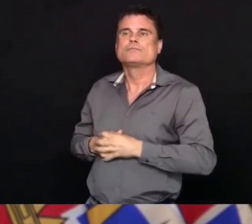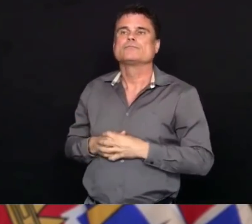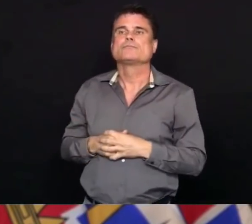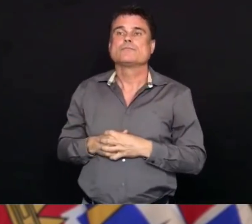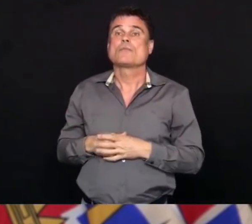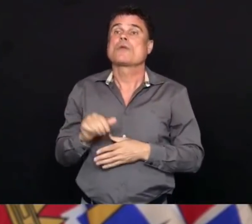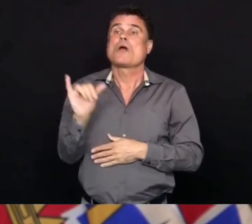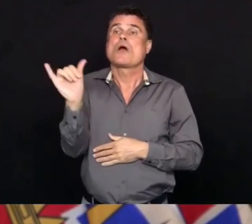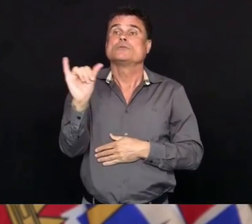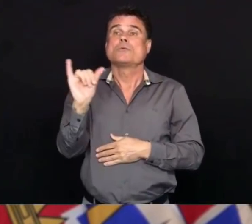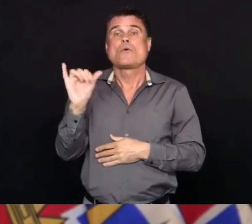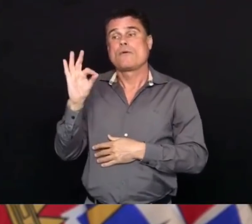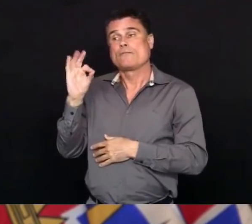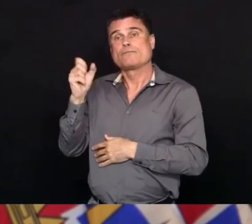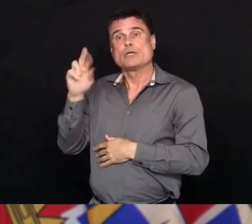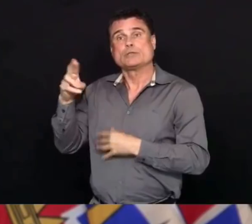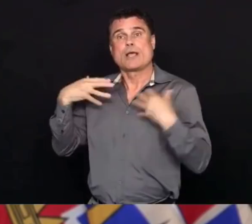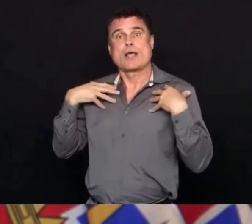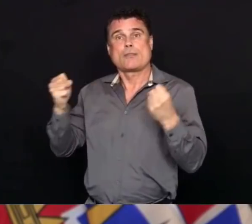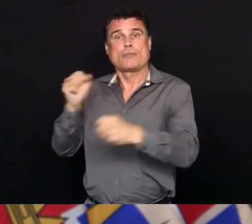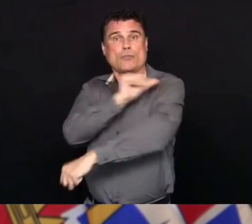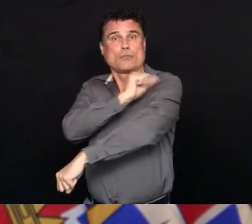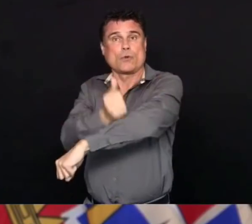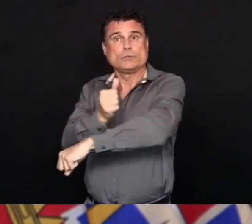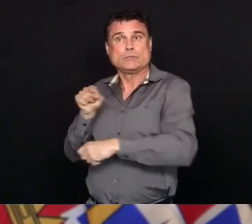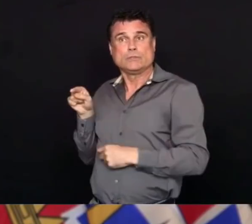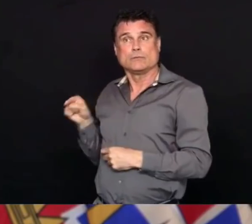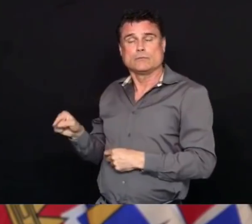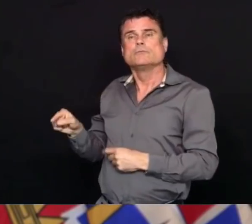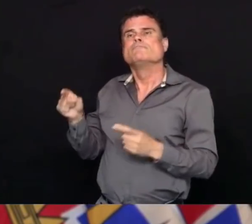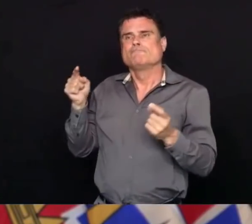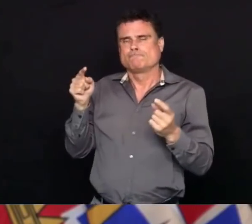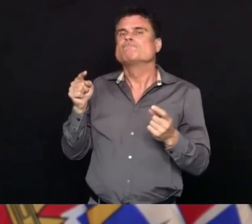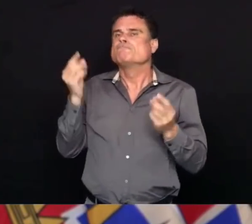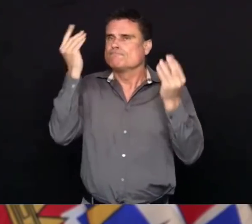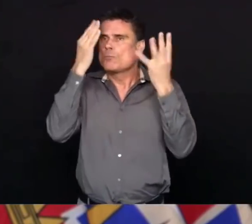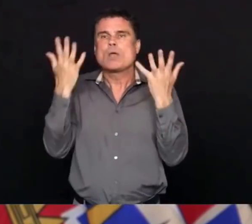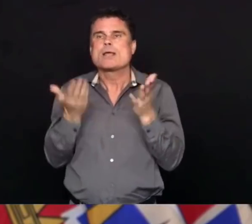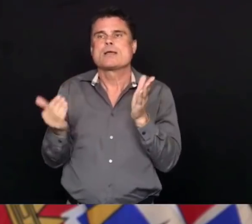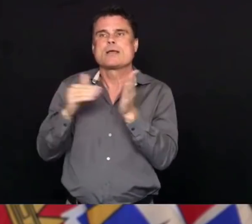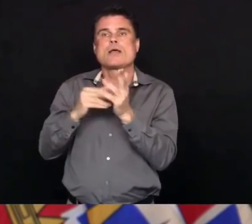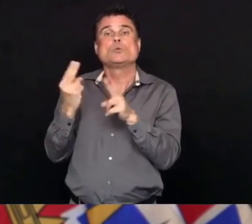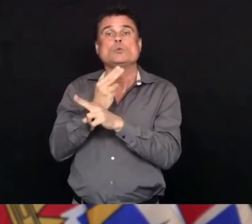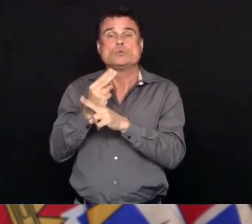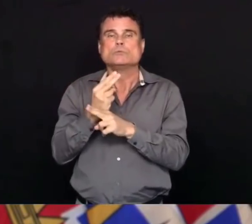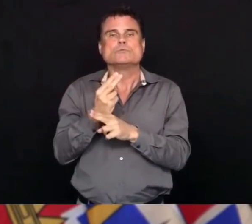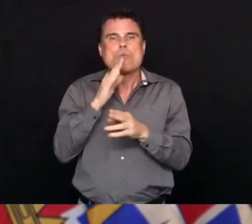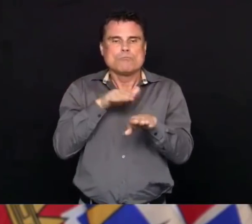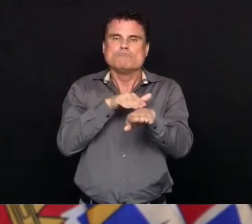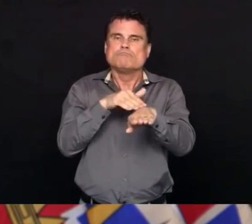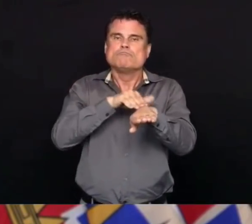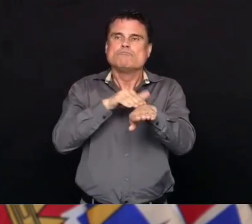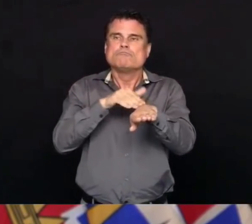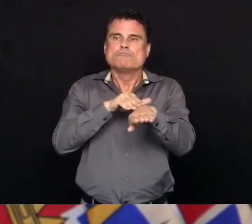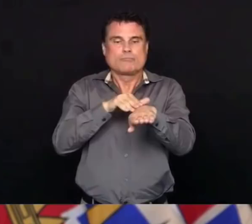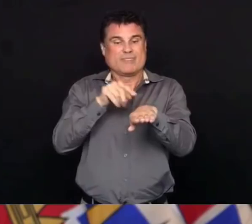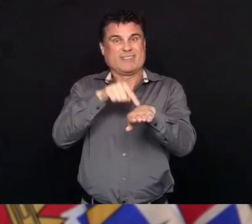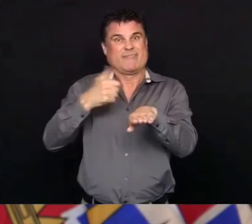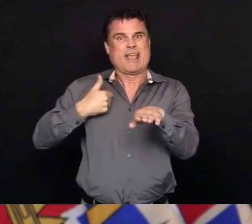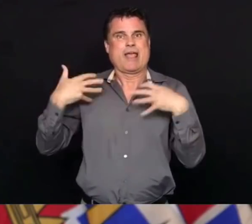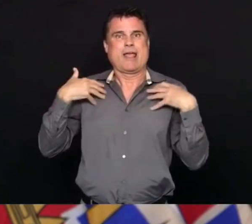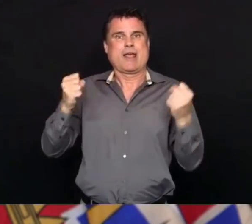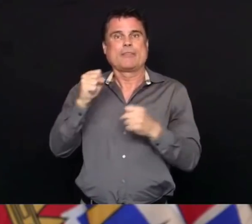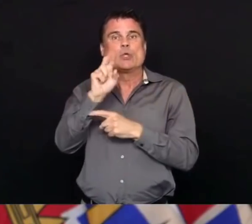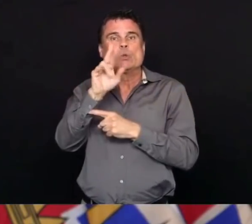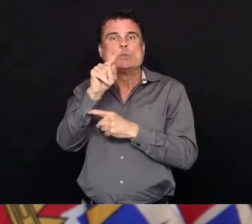redeploying the mobile medical unit that we have in the province that is able to look after people in a hospital setting